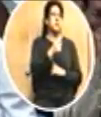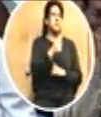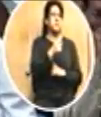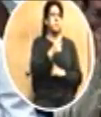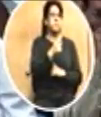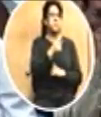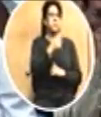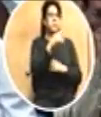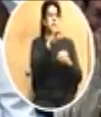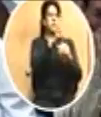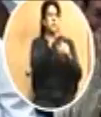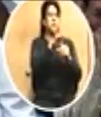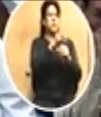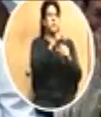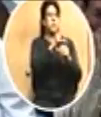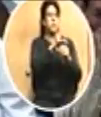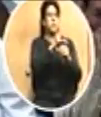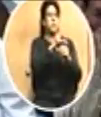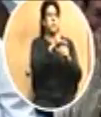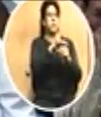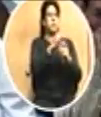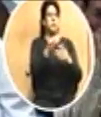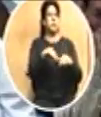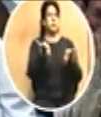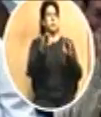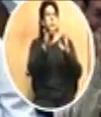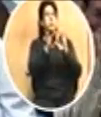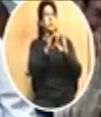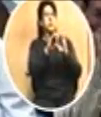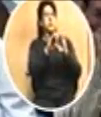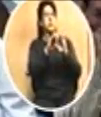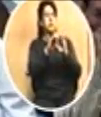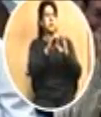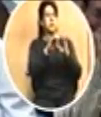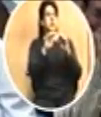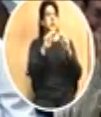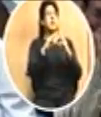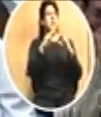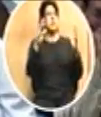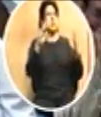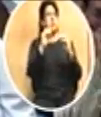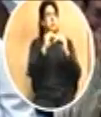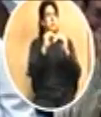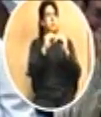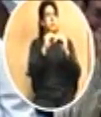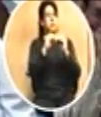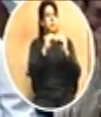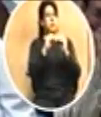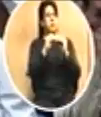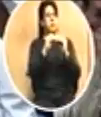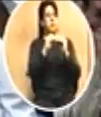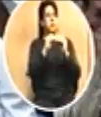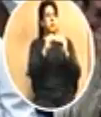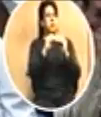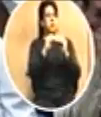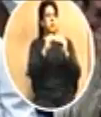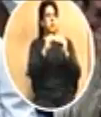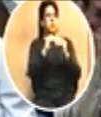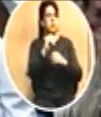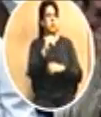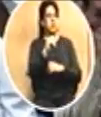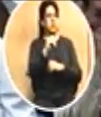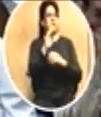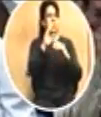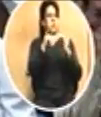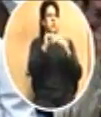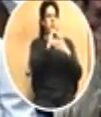the vote is worth far more than our mere dollars